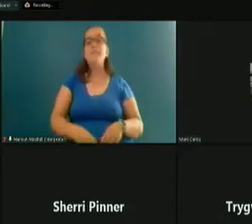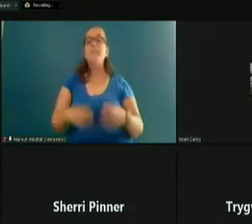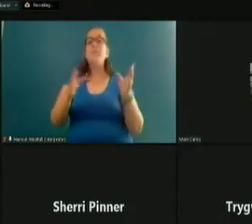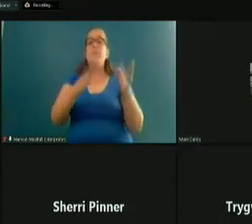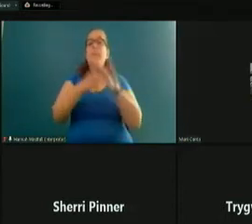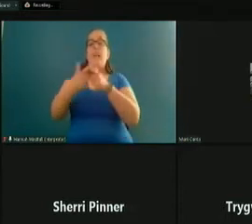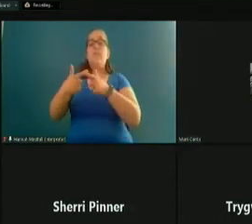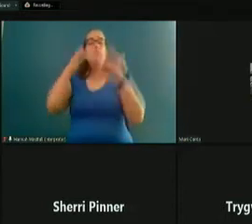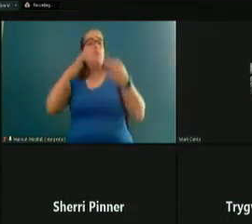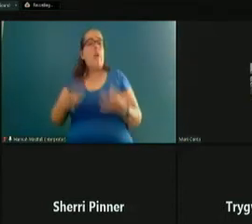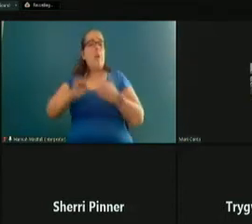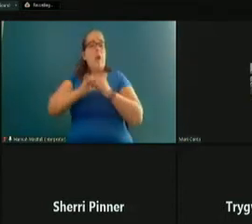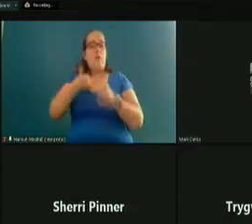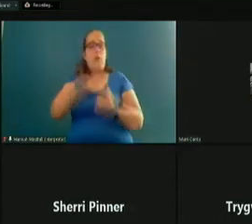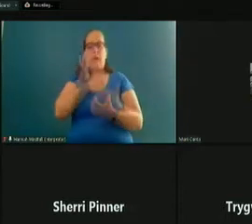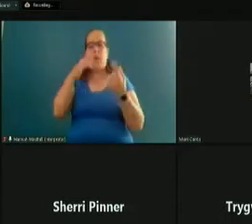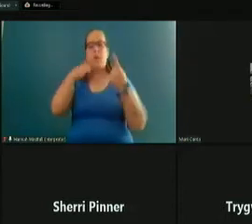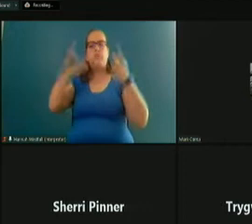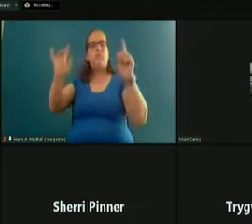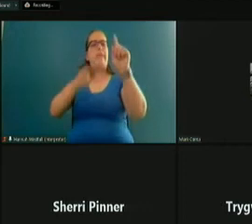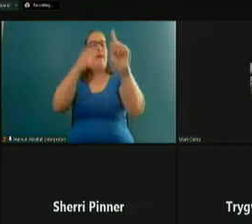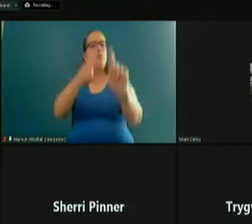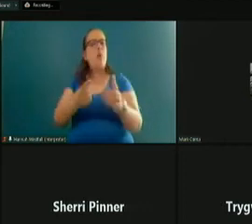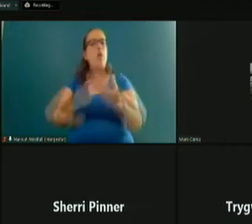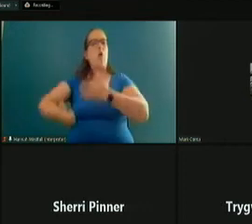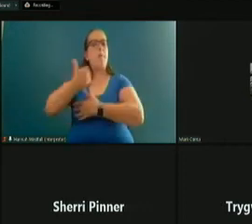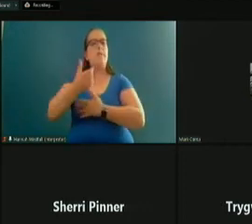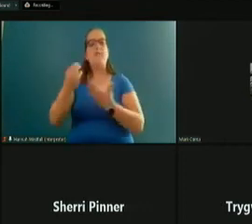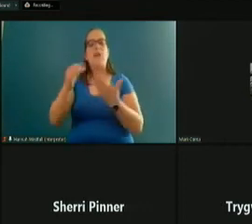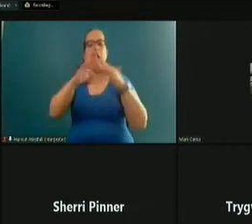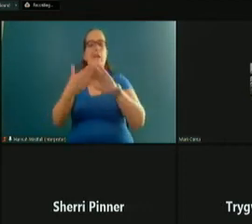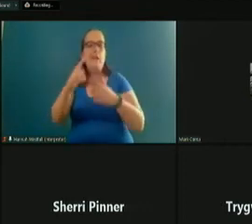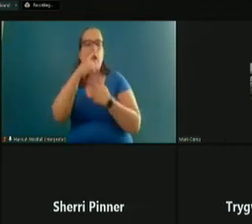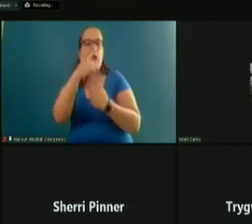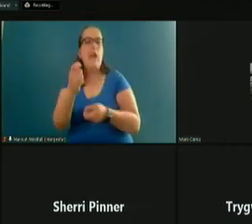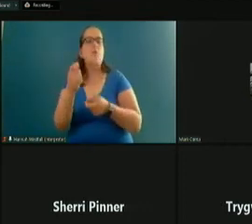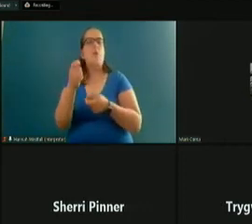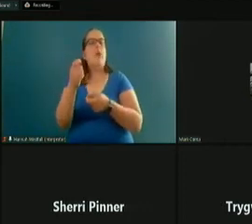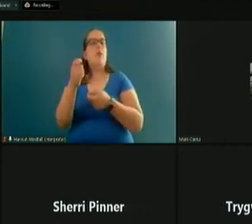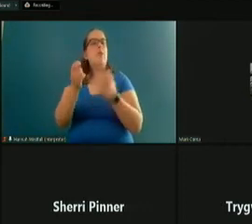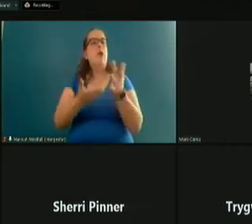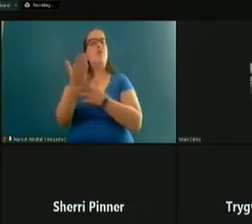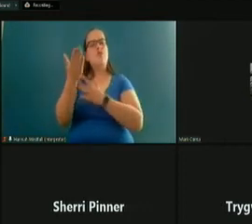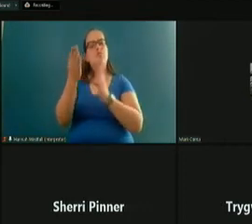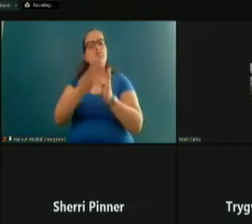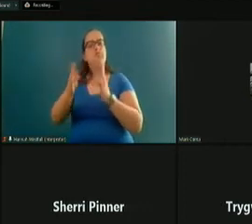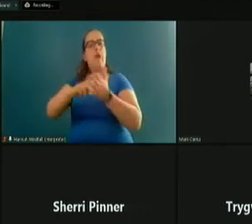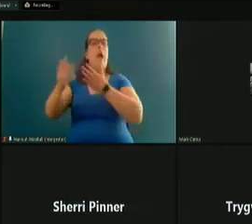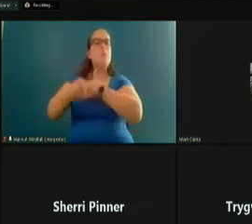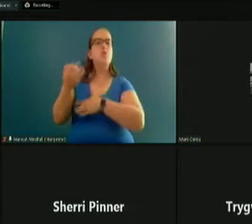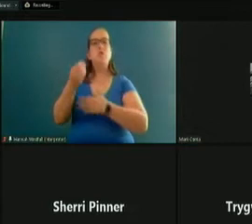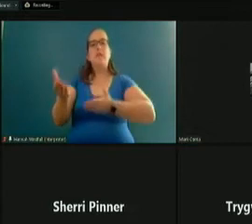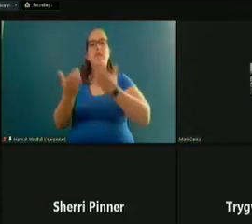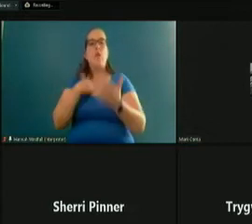how we're going to achieve those goals and objectives and priorities and community interests through a series of projects and services. We